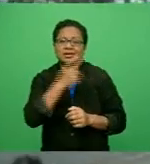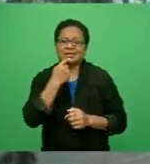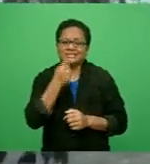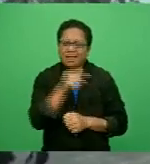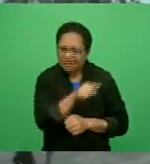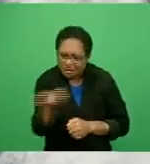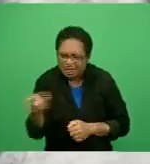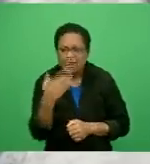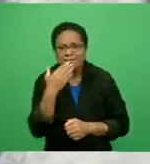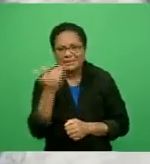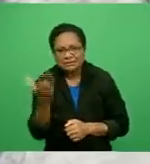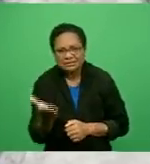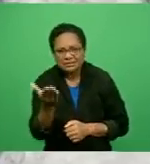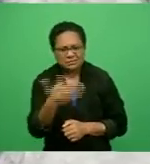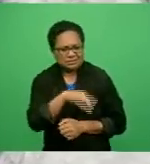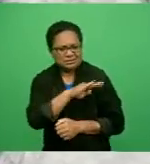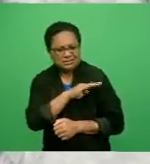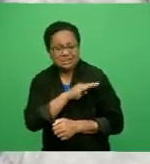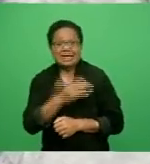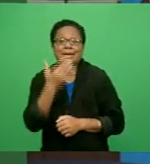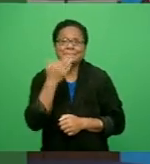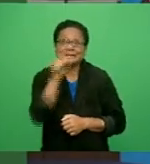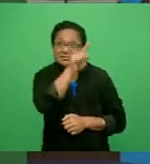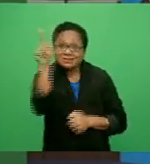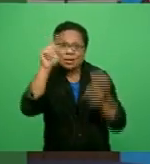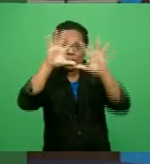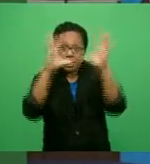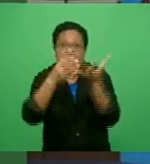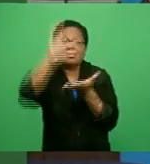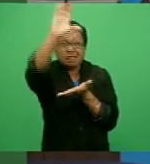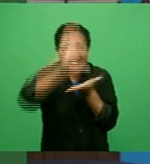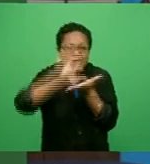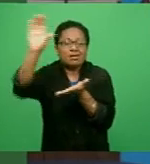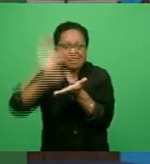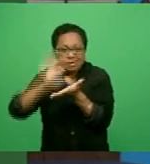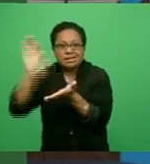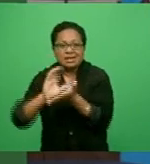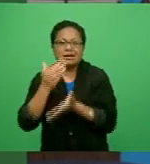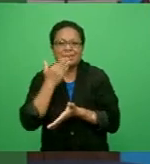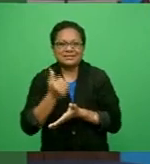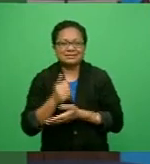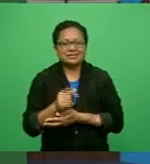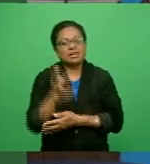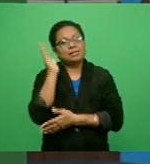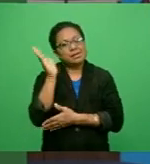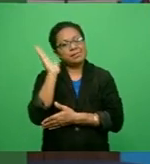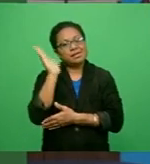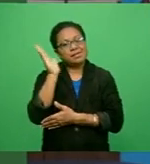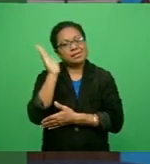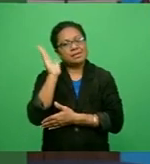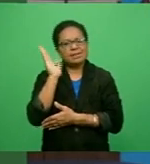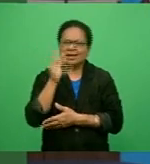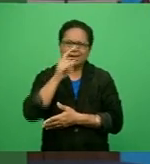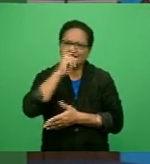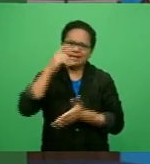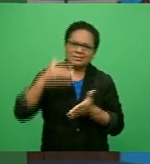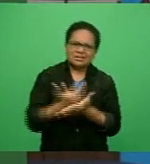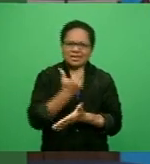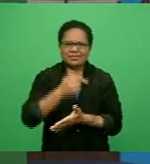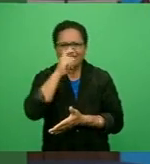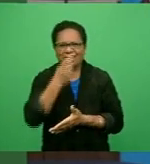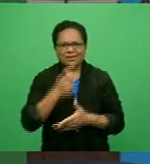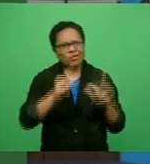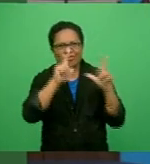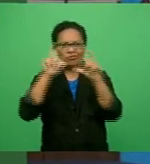increasing global financing for climate action. Speeches will save us. Neither will nice sweets or photo ops.